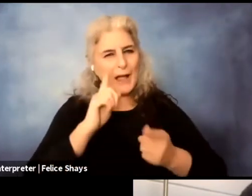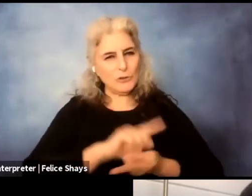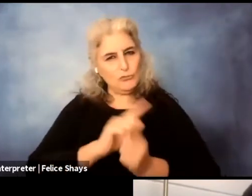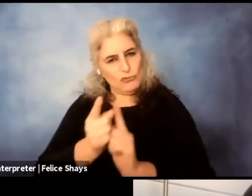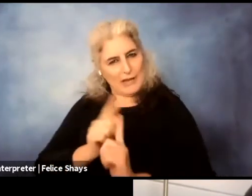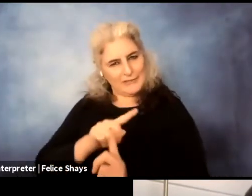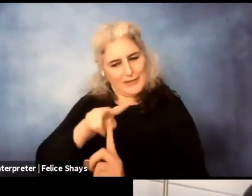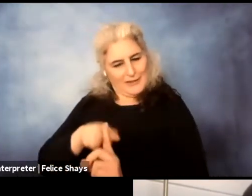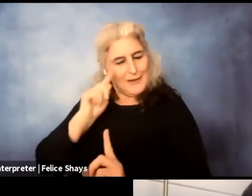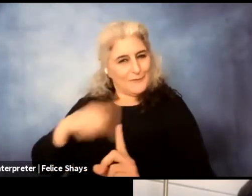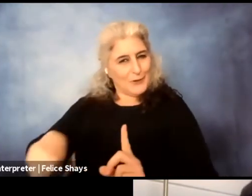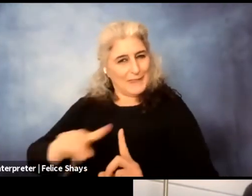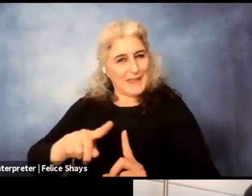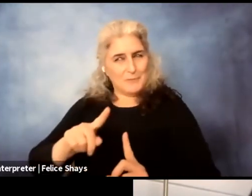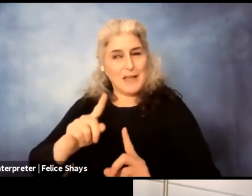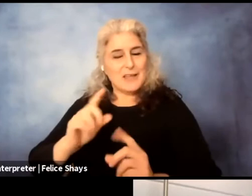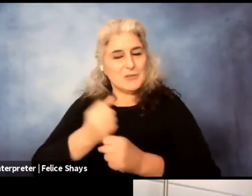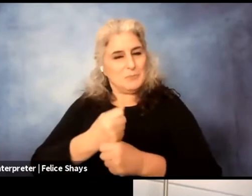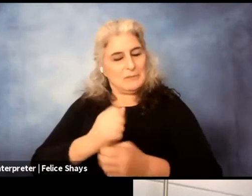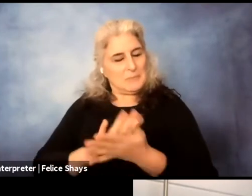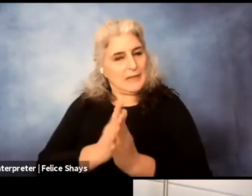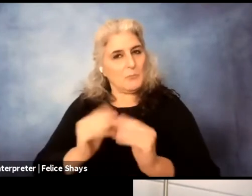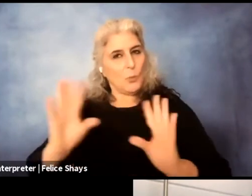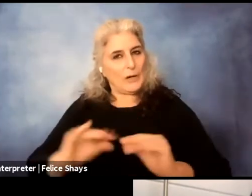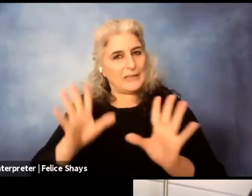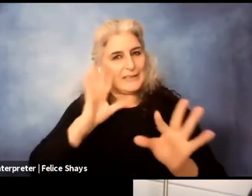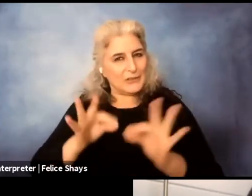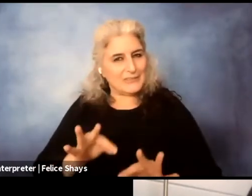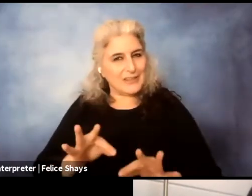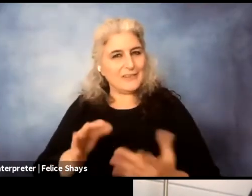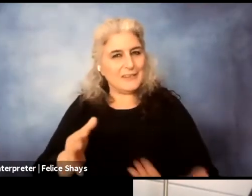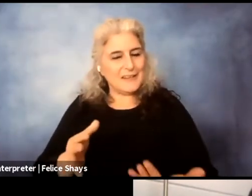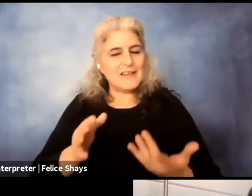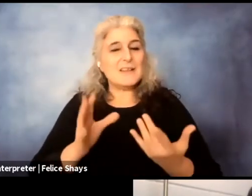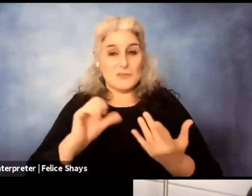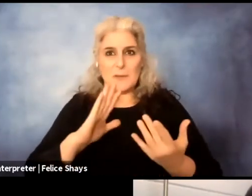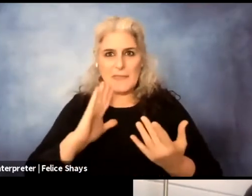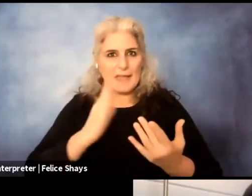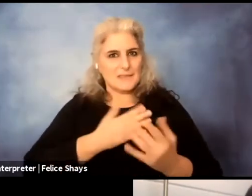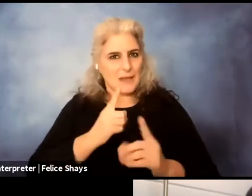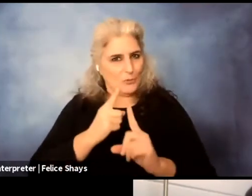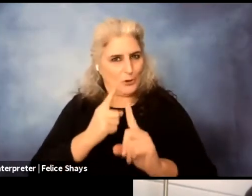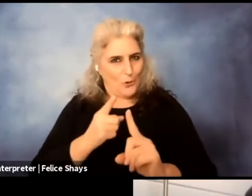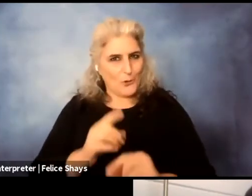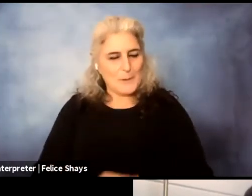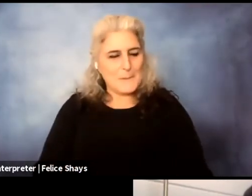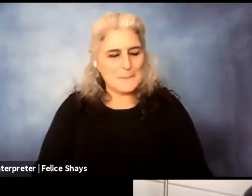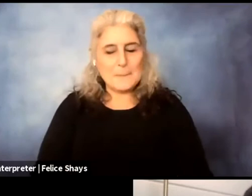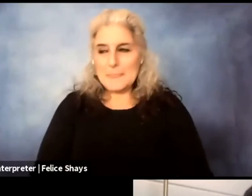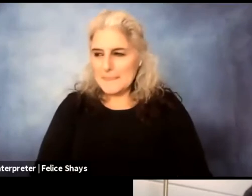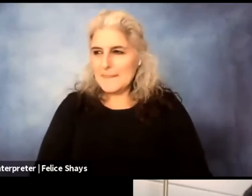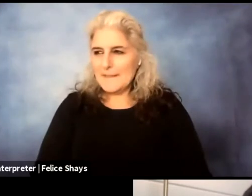something that can be, you know, just, just sort of like easing to. And so, so that, that was, um, a very